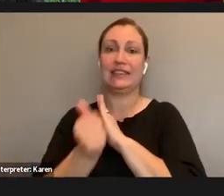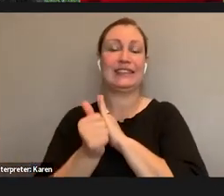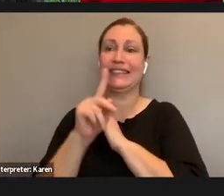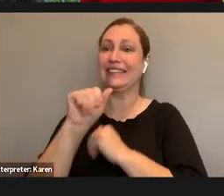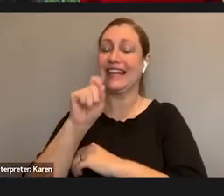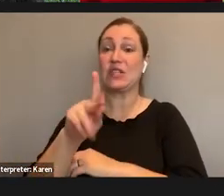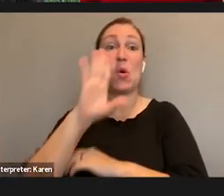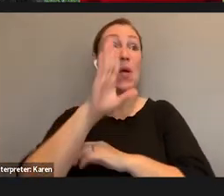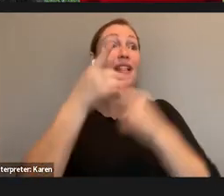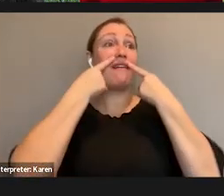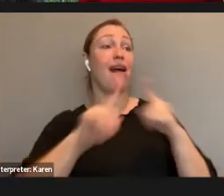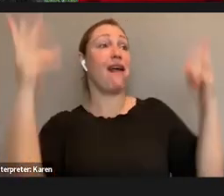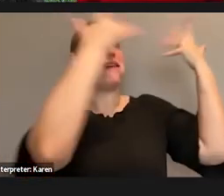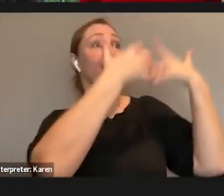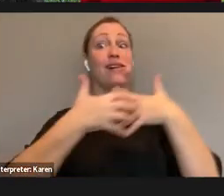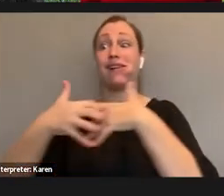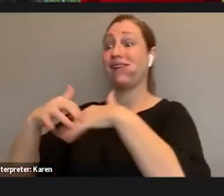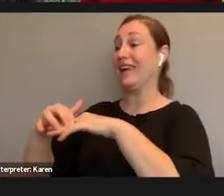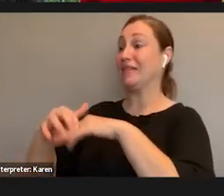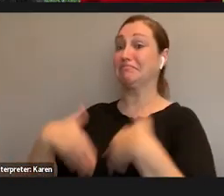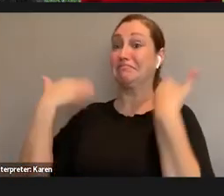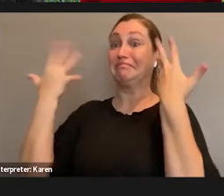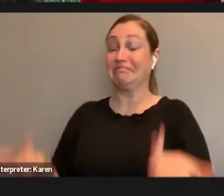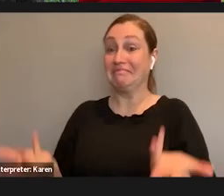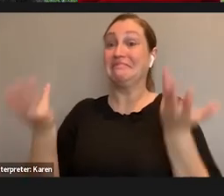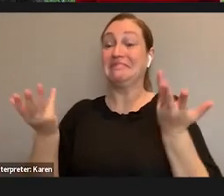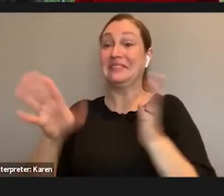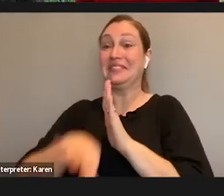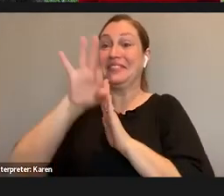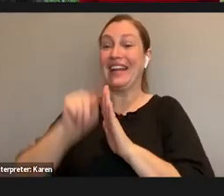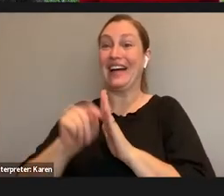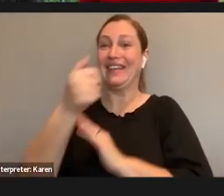will this all work when we pull it all together? We will find out in a few months.